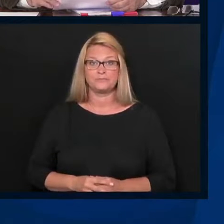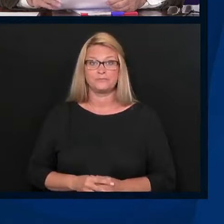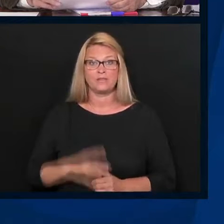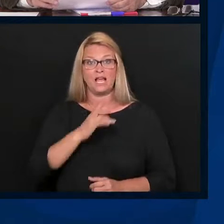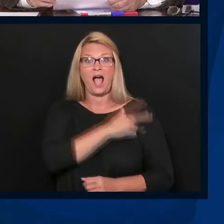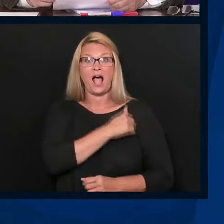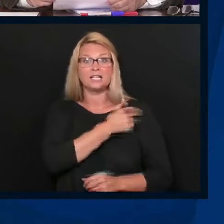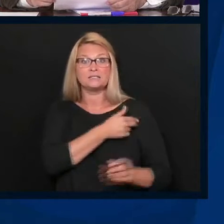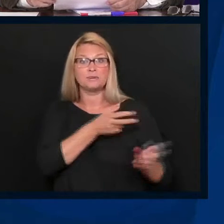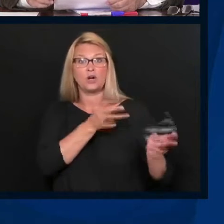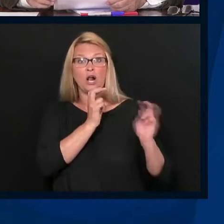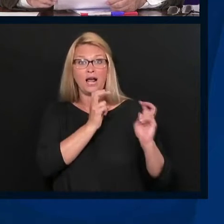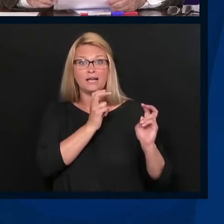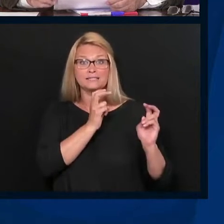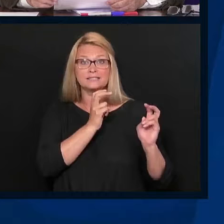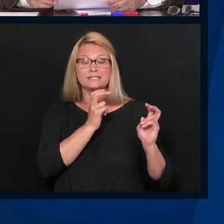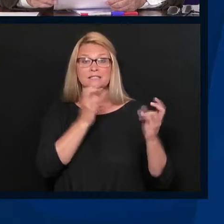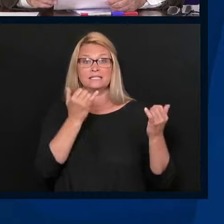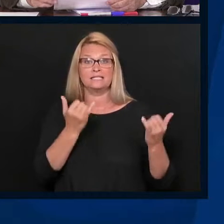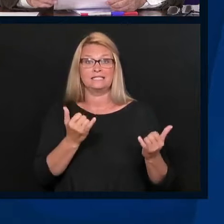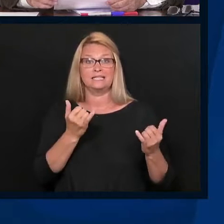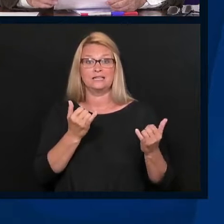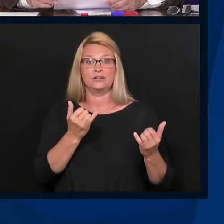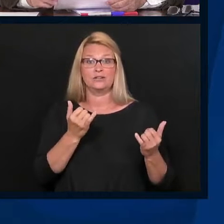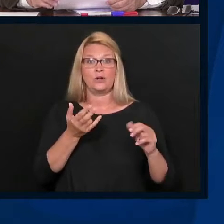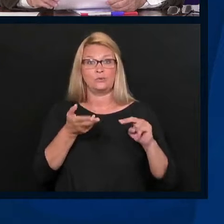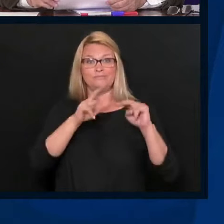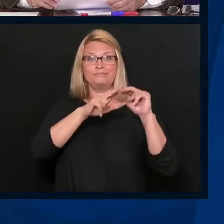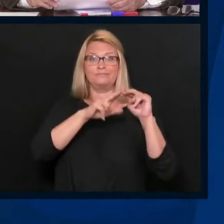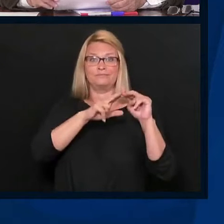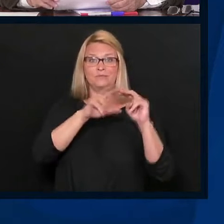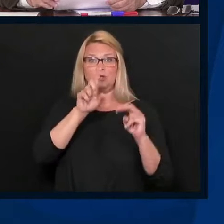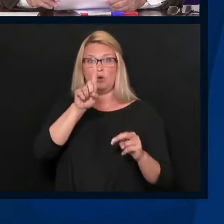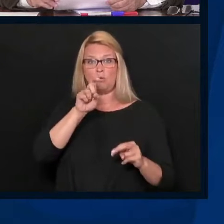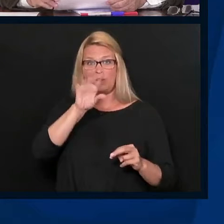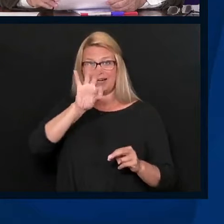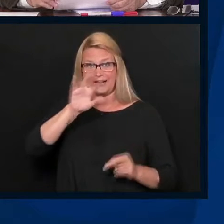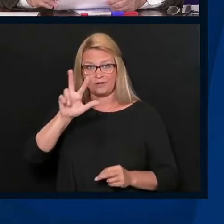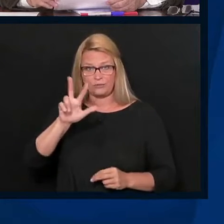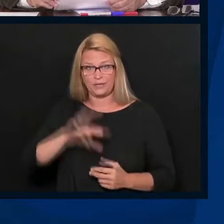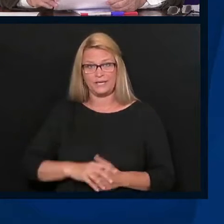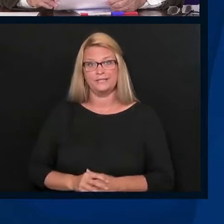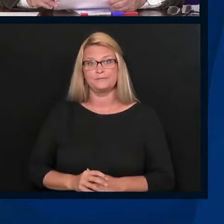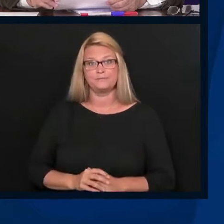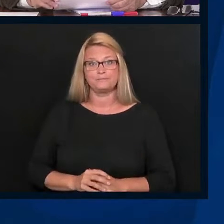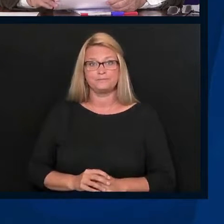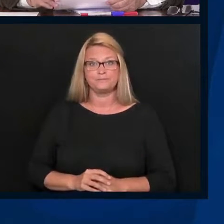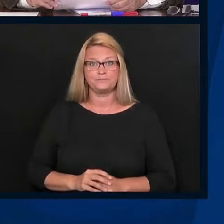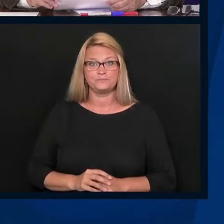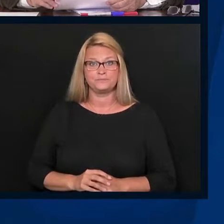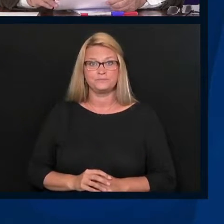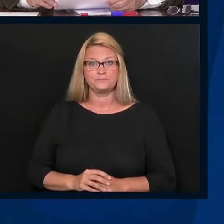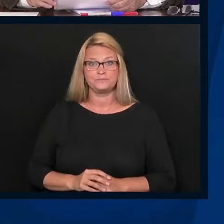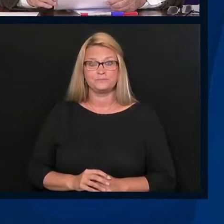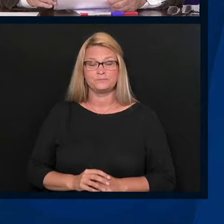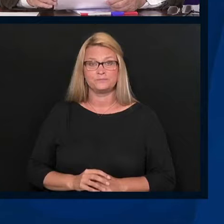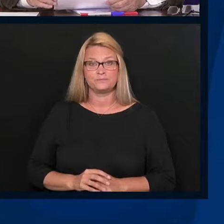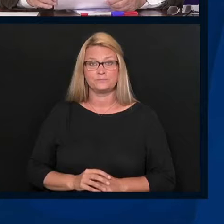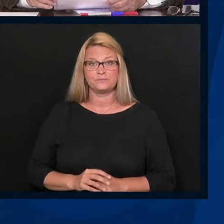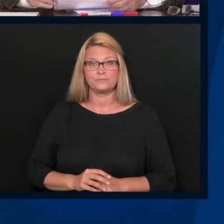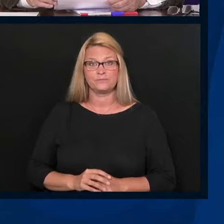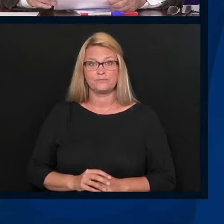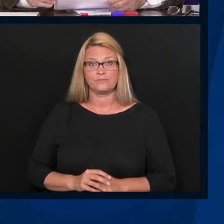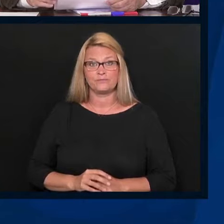hospitalized, you know, patients now have eked up just a little bit to 193 and our effective